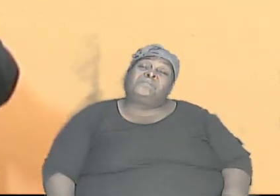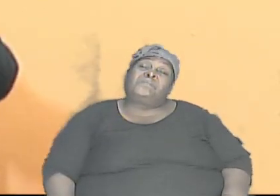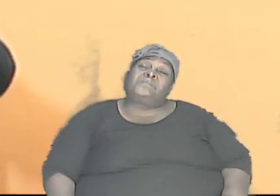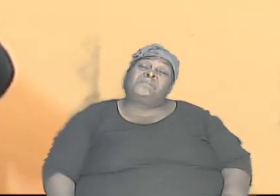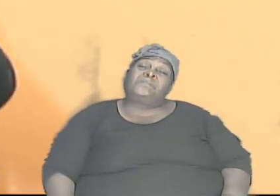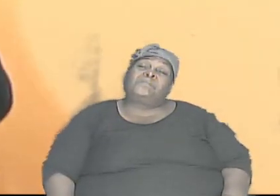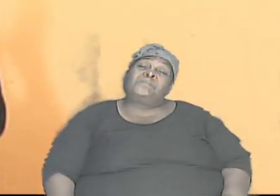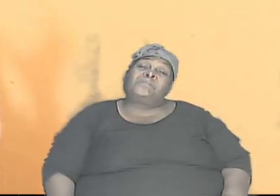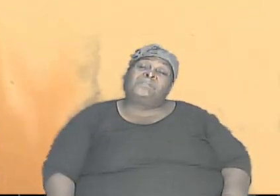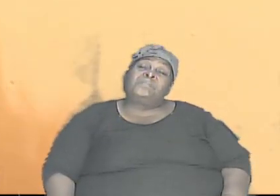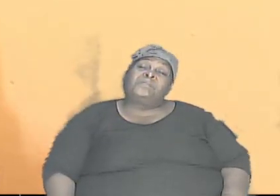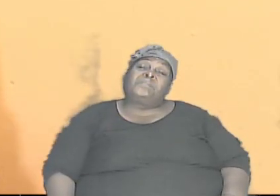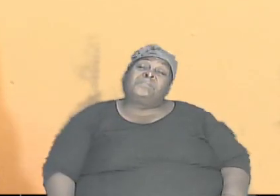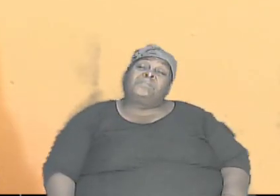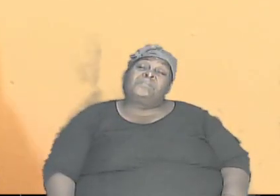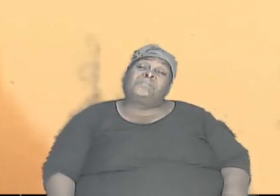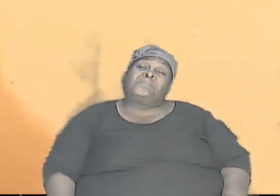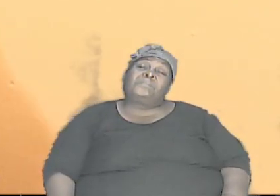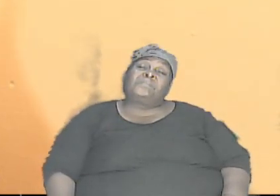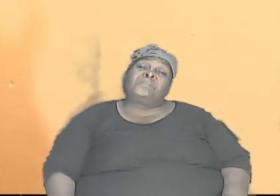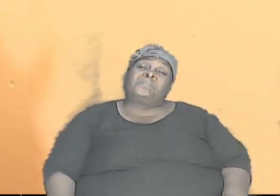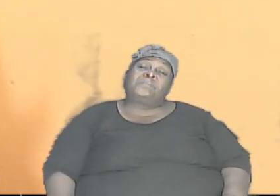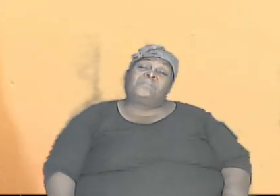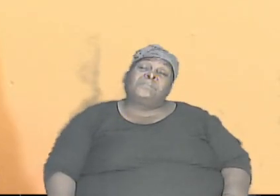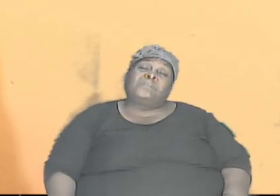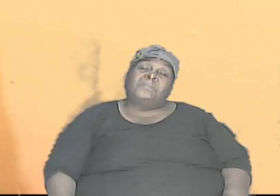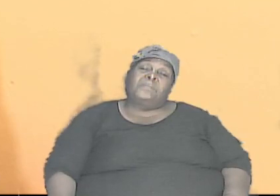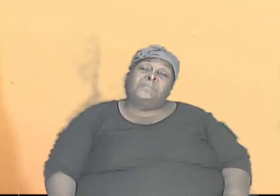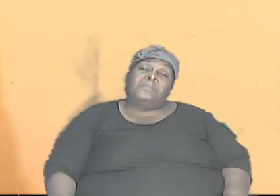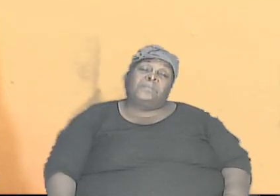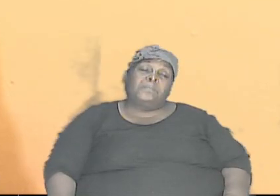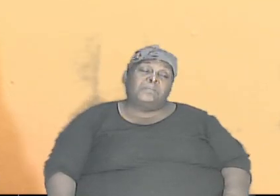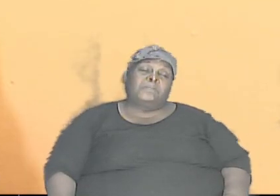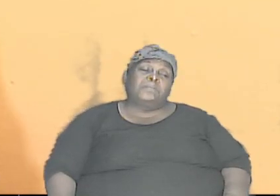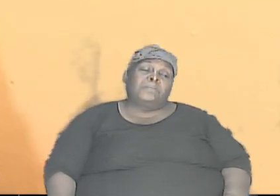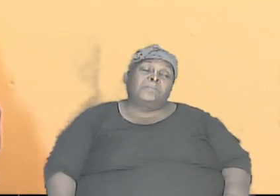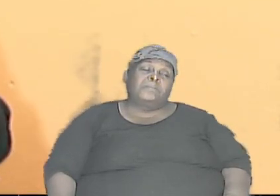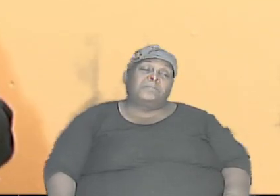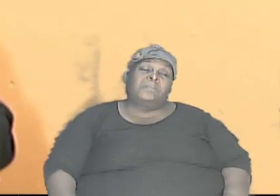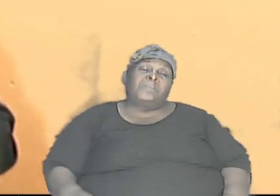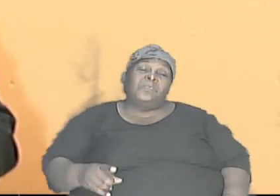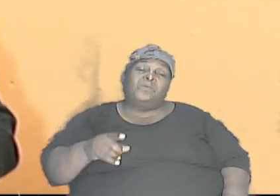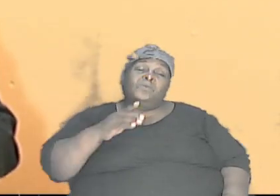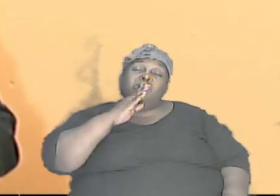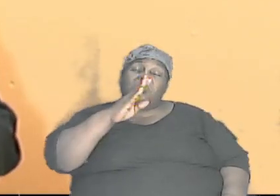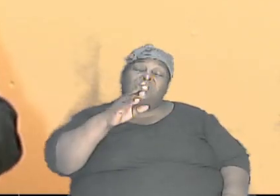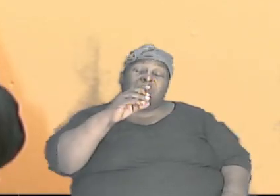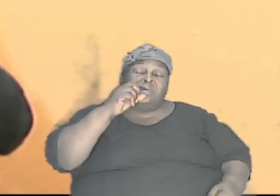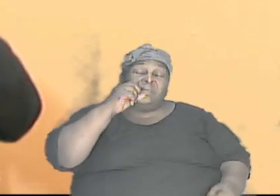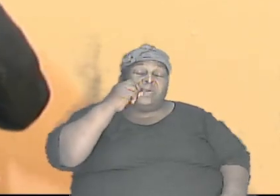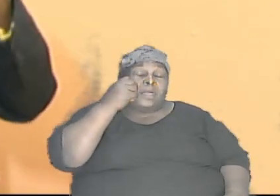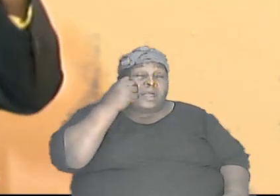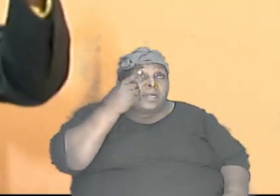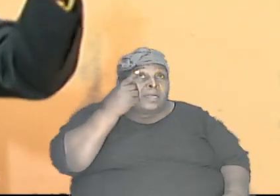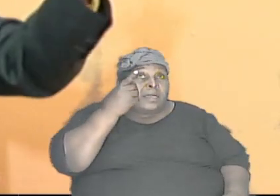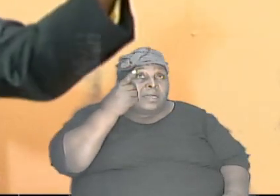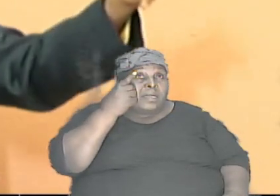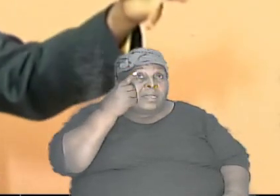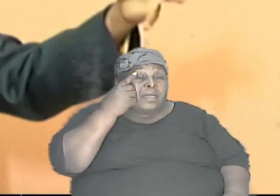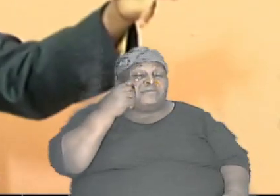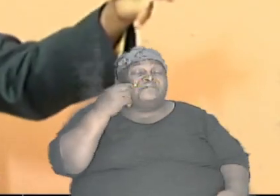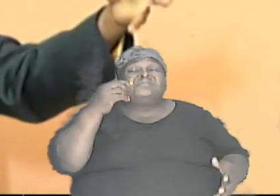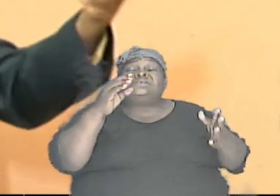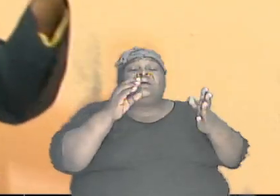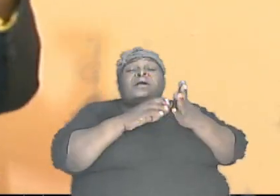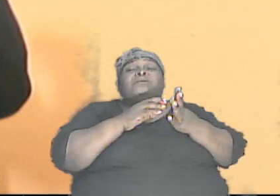The gene pool is so big, you would be surprised. So if over time